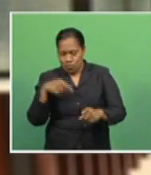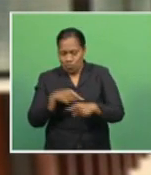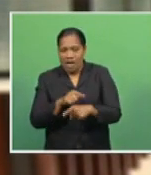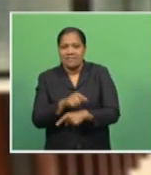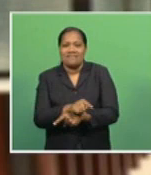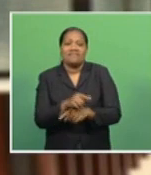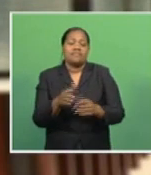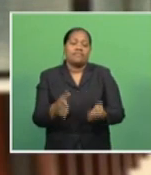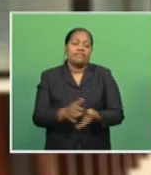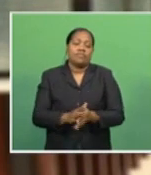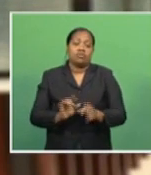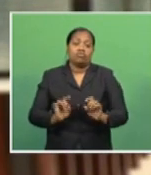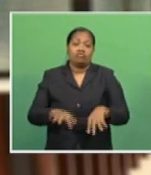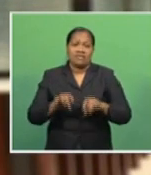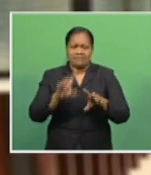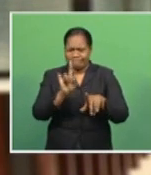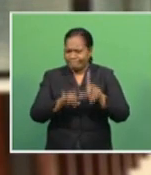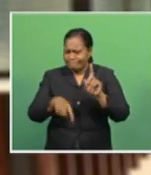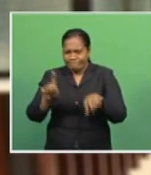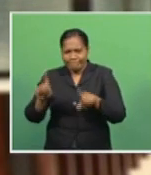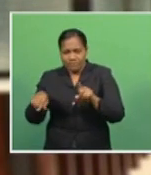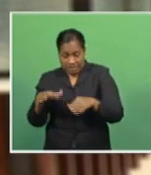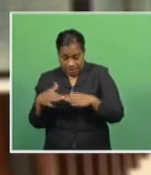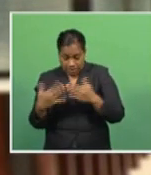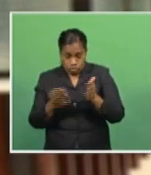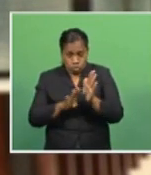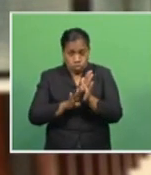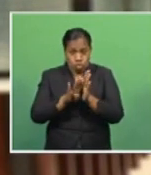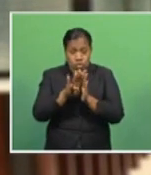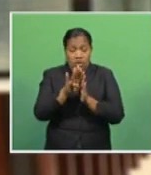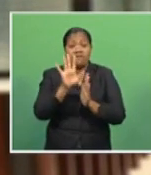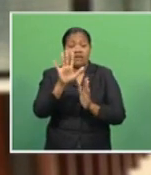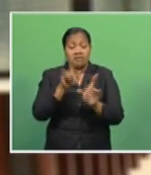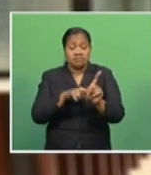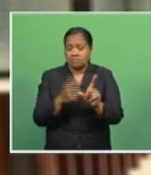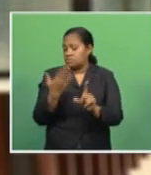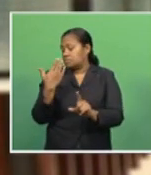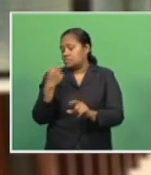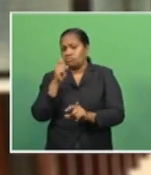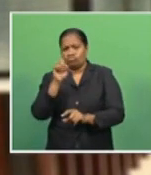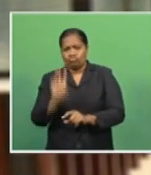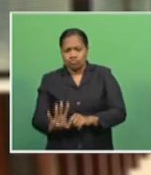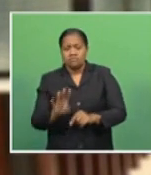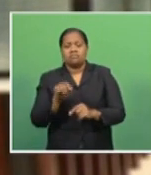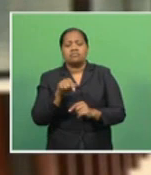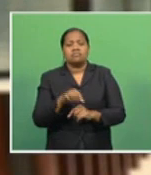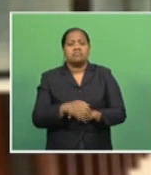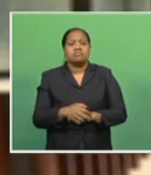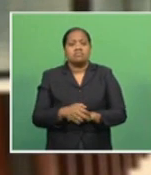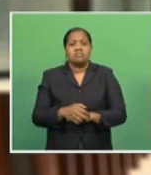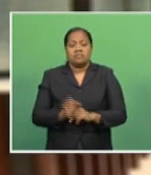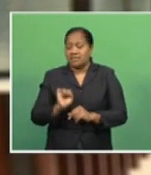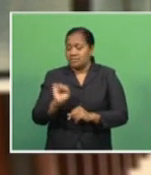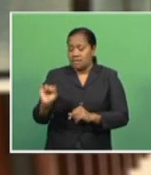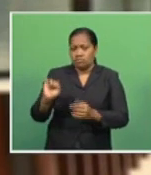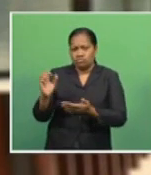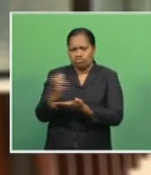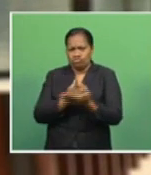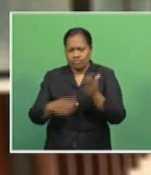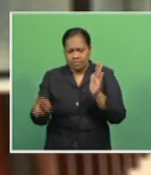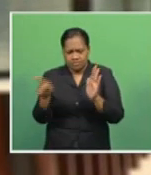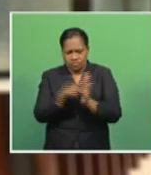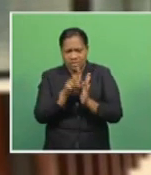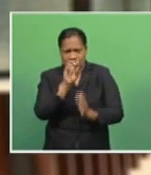Australian inflation accelerated to its highest in over five years last quarter. Their consumer price index rose 0